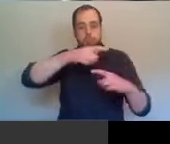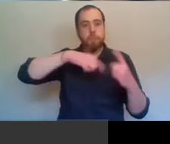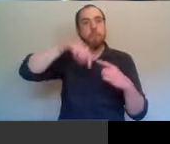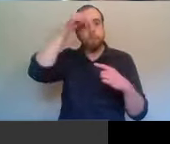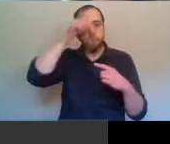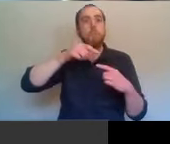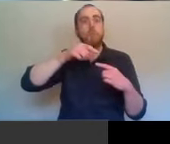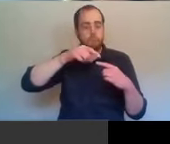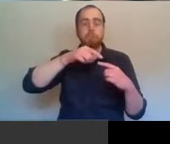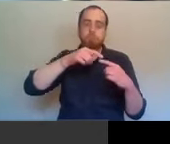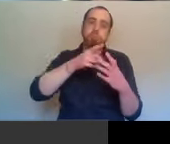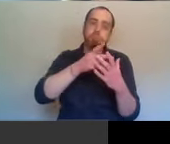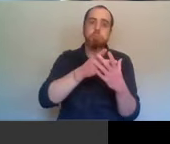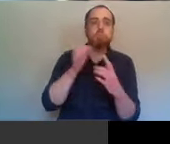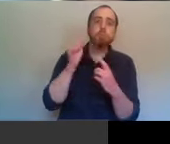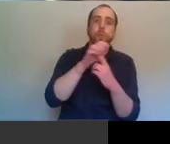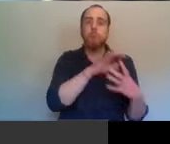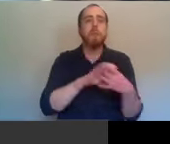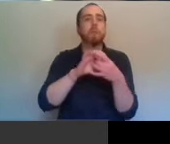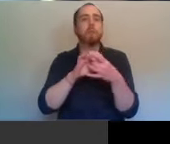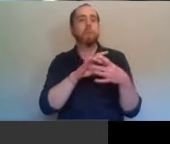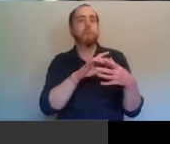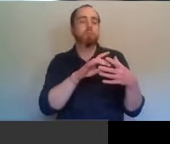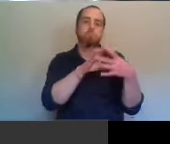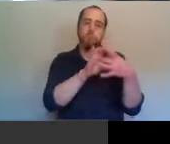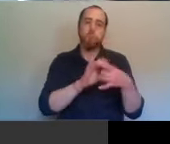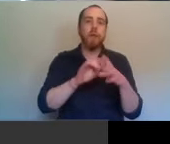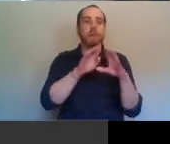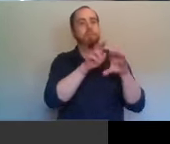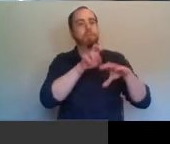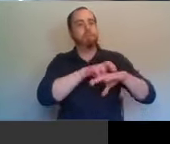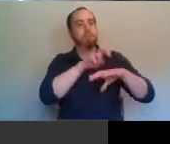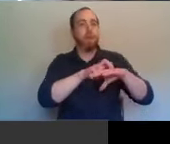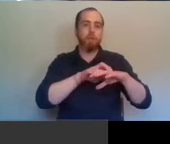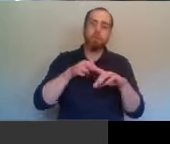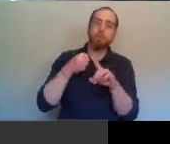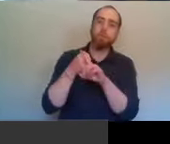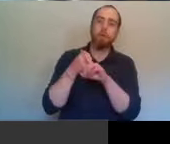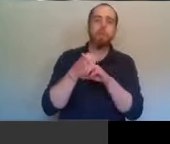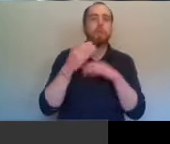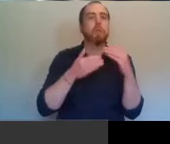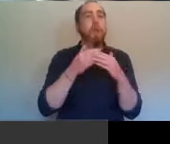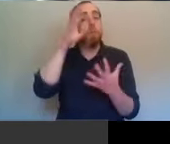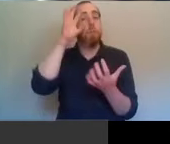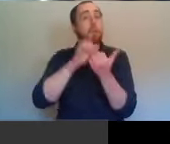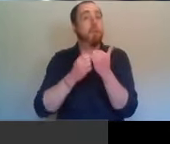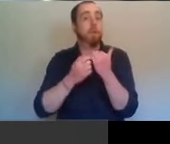movement. And I, you know, but I can remember my